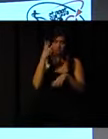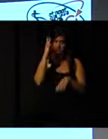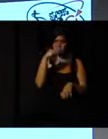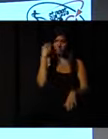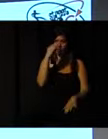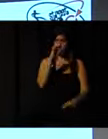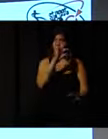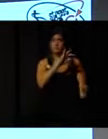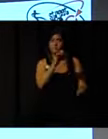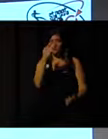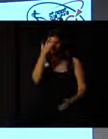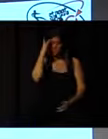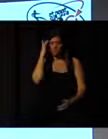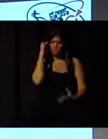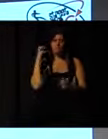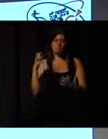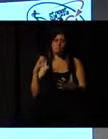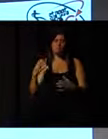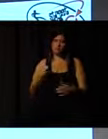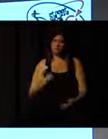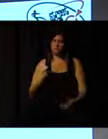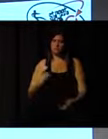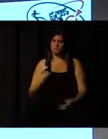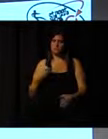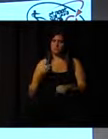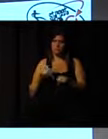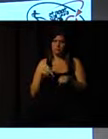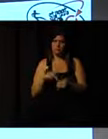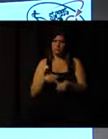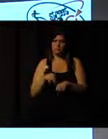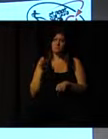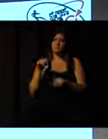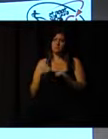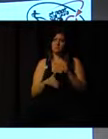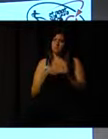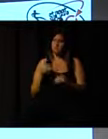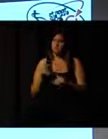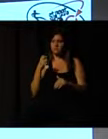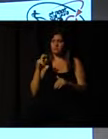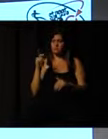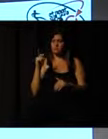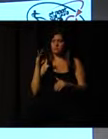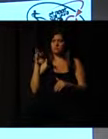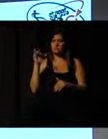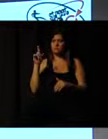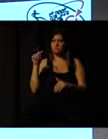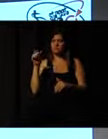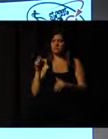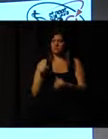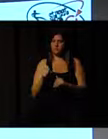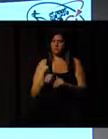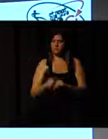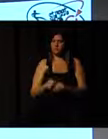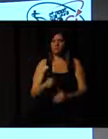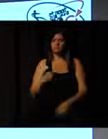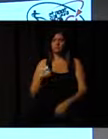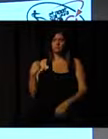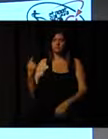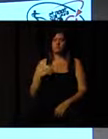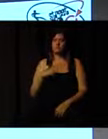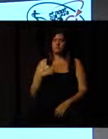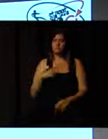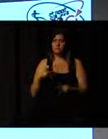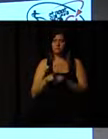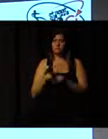to develop their expertise and skills and be able to work with volunteers. So we have an advanced set of training